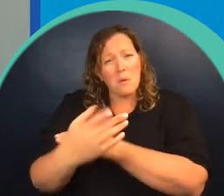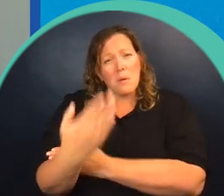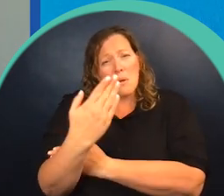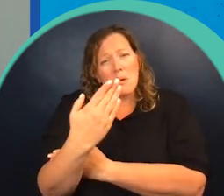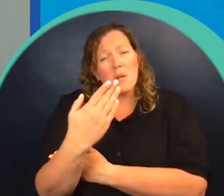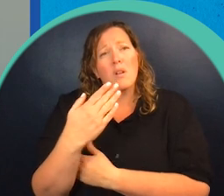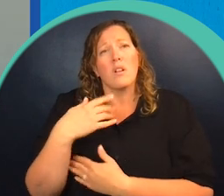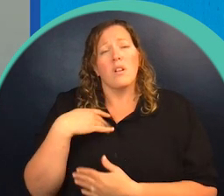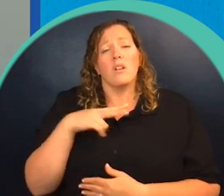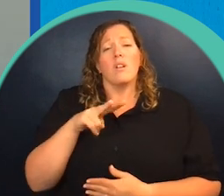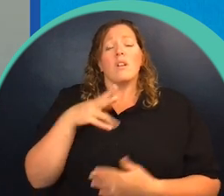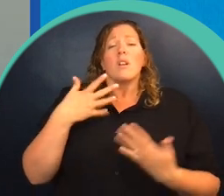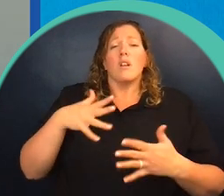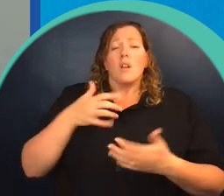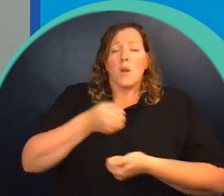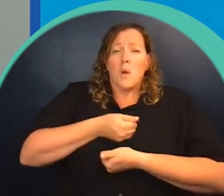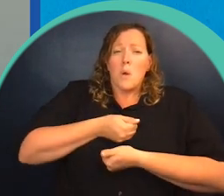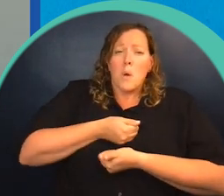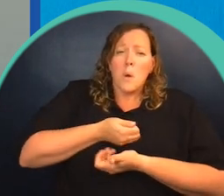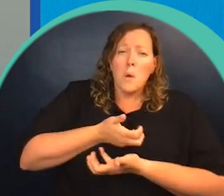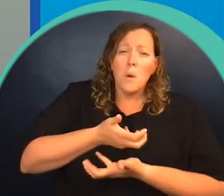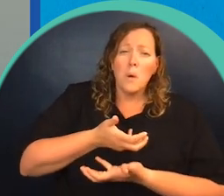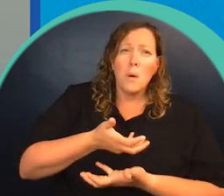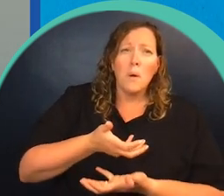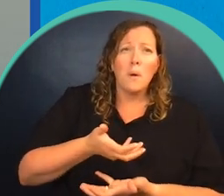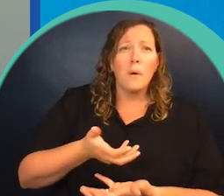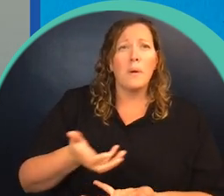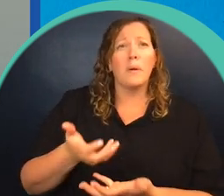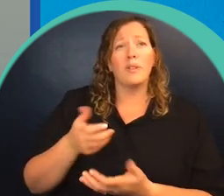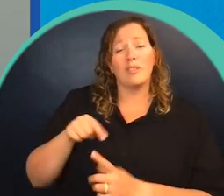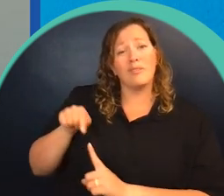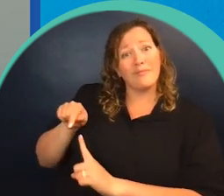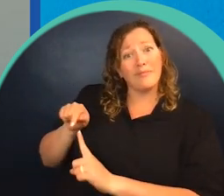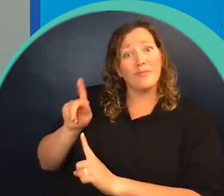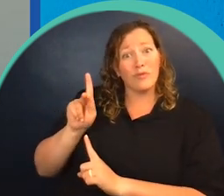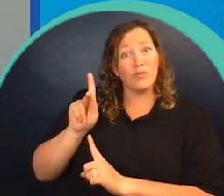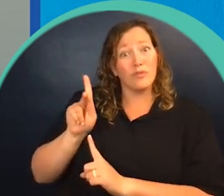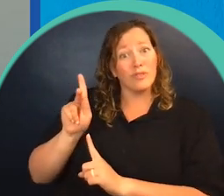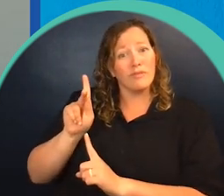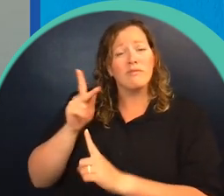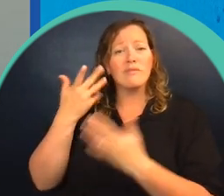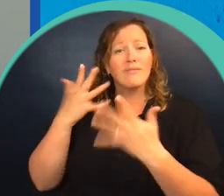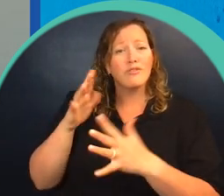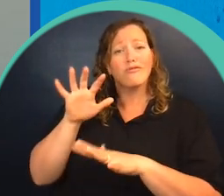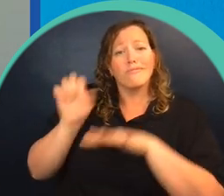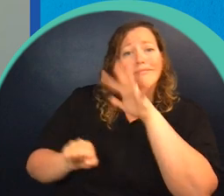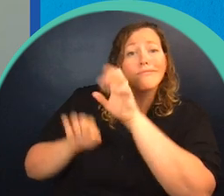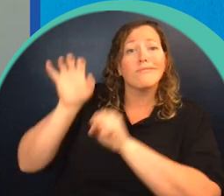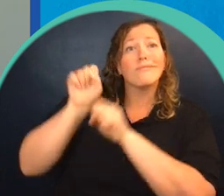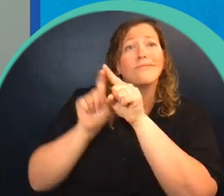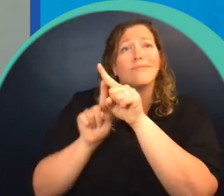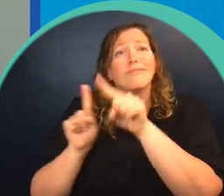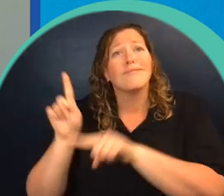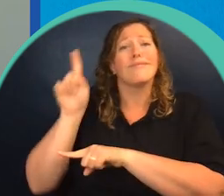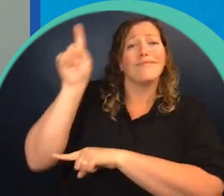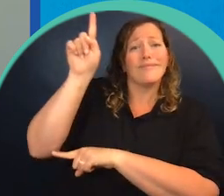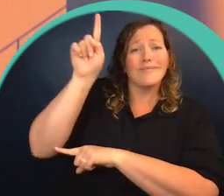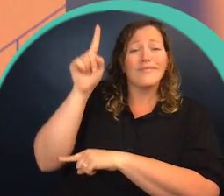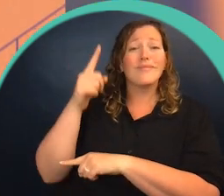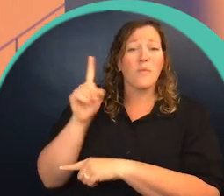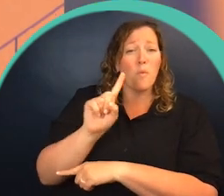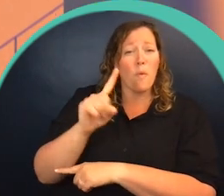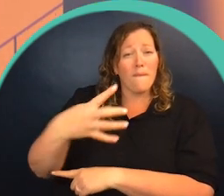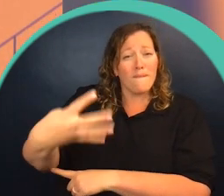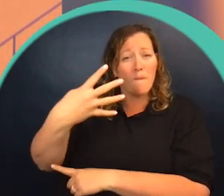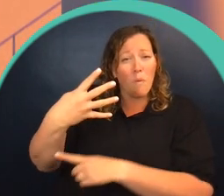been a very, very long night. Earlier that evening, Krista had climbed a ladder and dangled herself in our roost trap